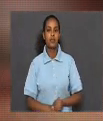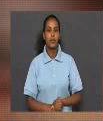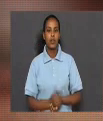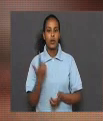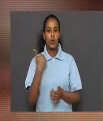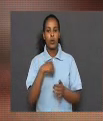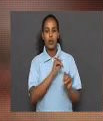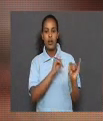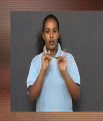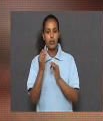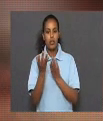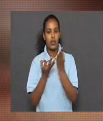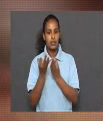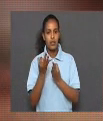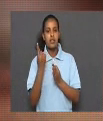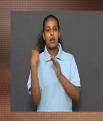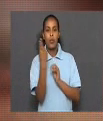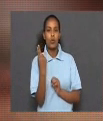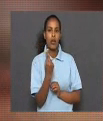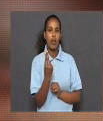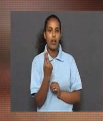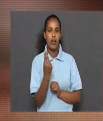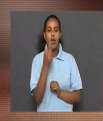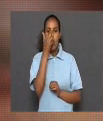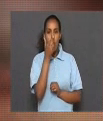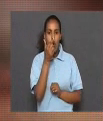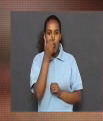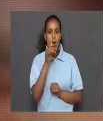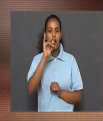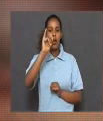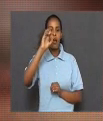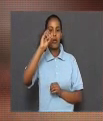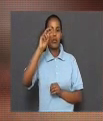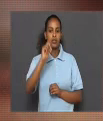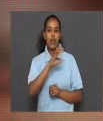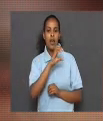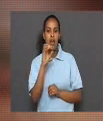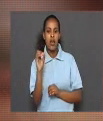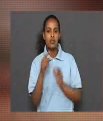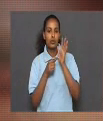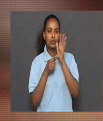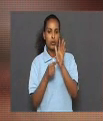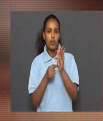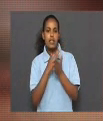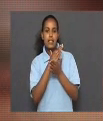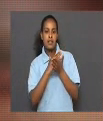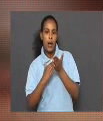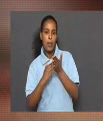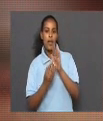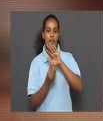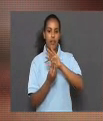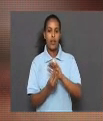We will also explain the importance of common ions and show some